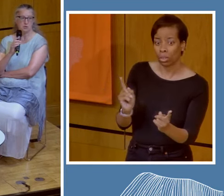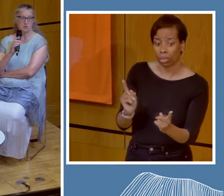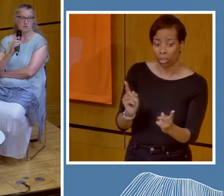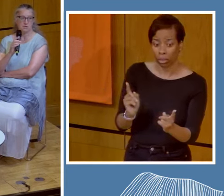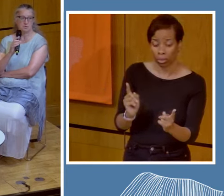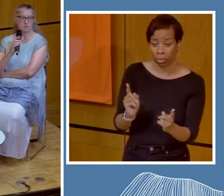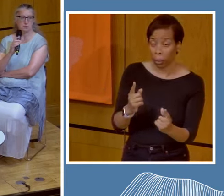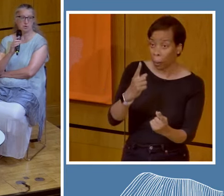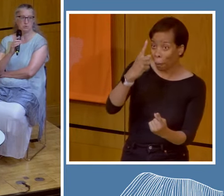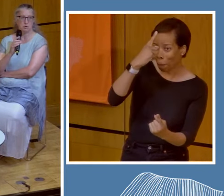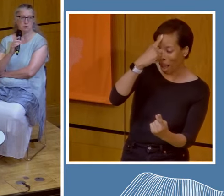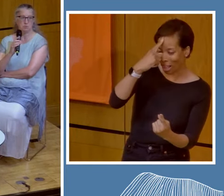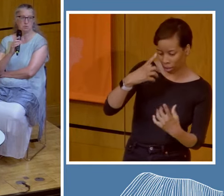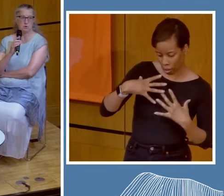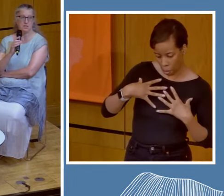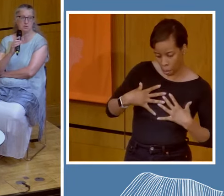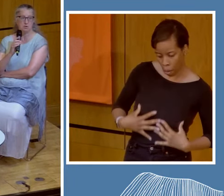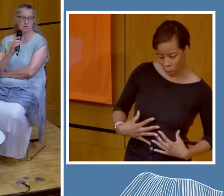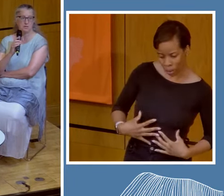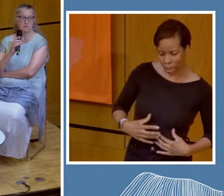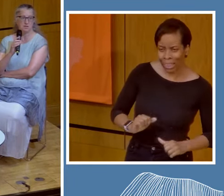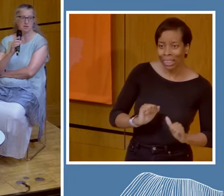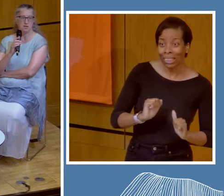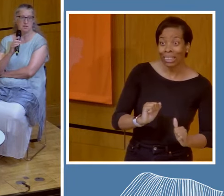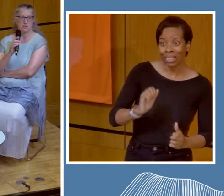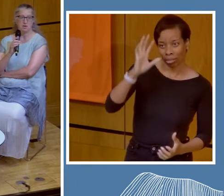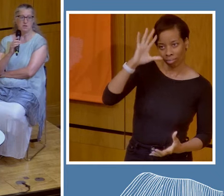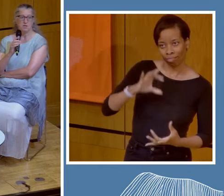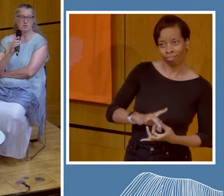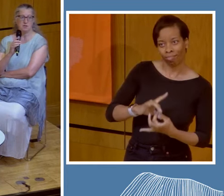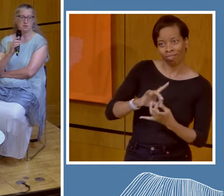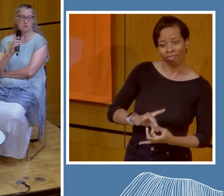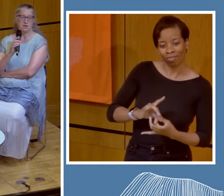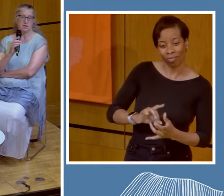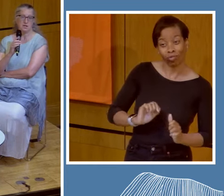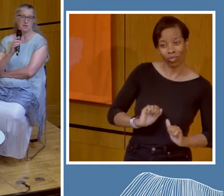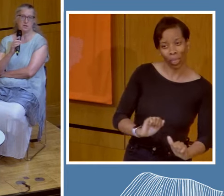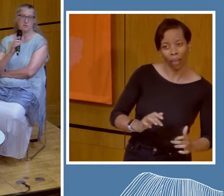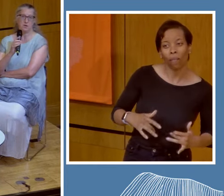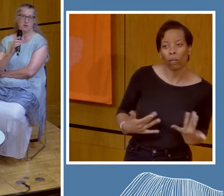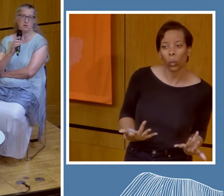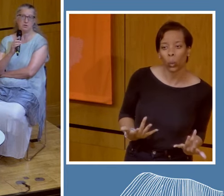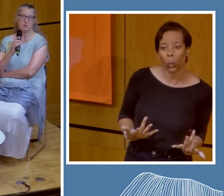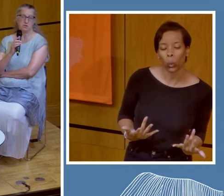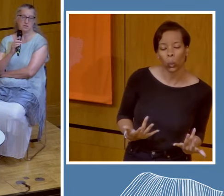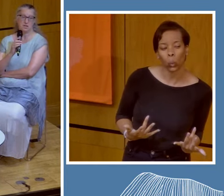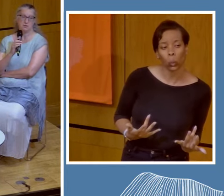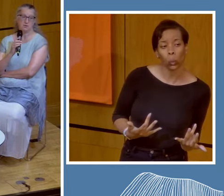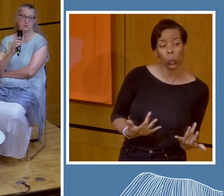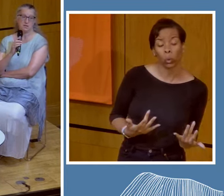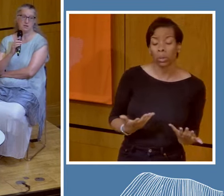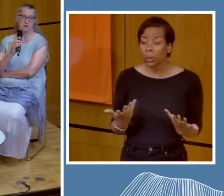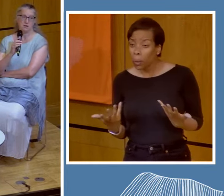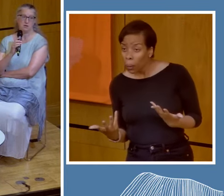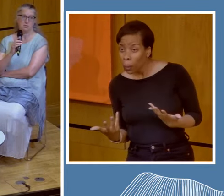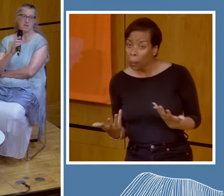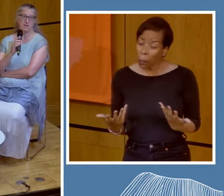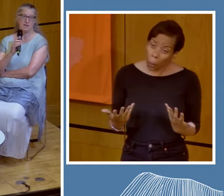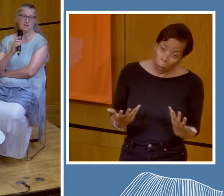bodies as being much, much more integrated. So I think if we are to successfully